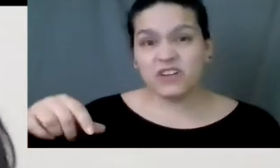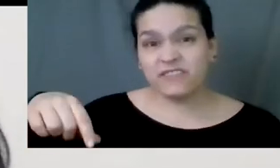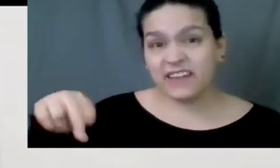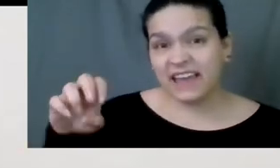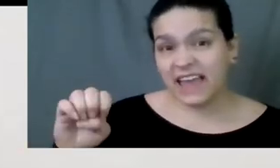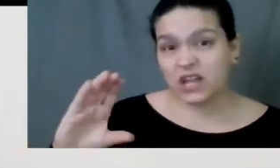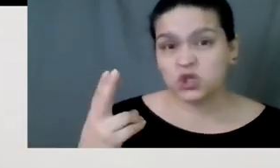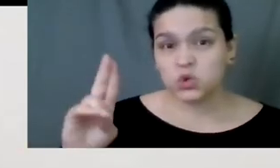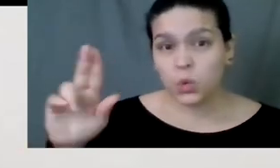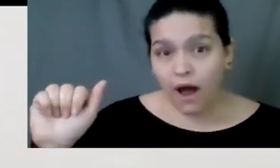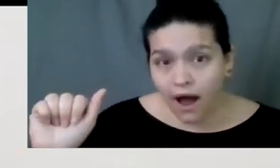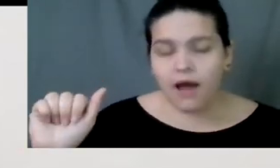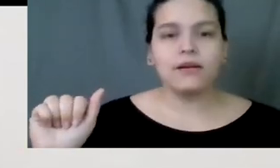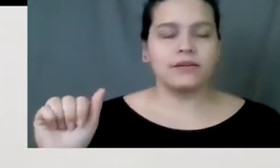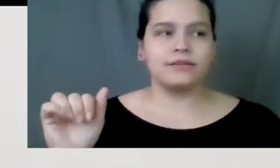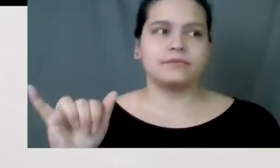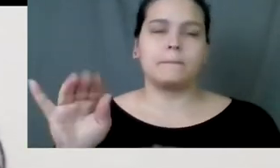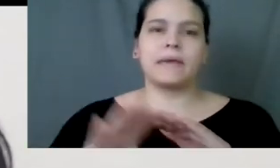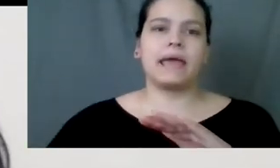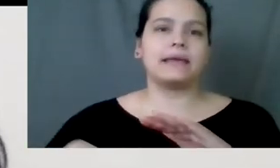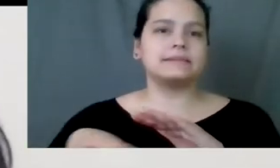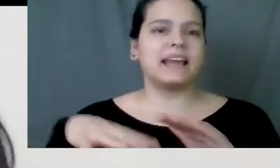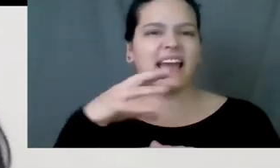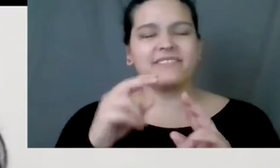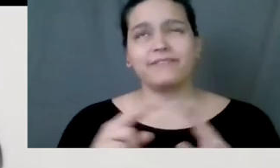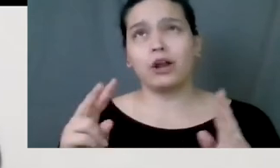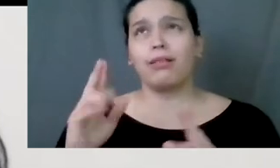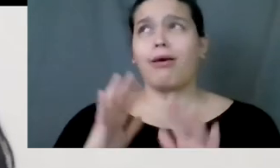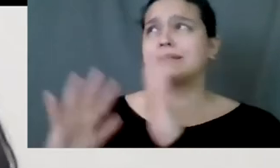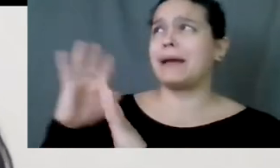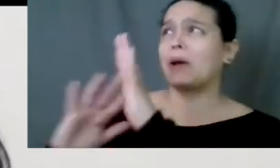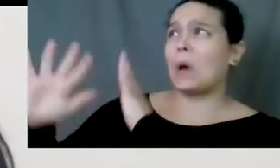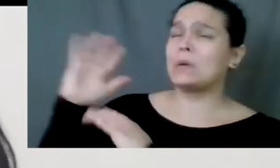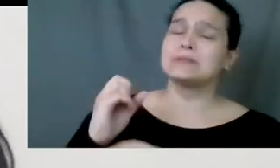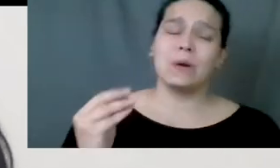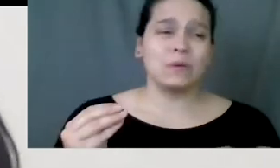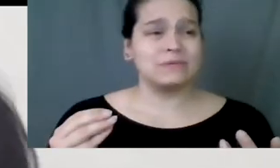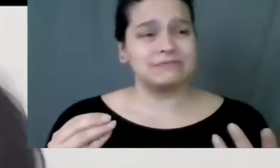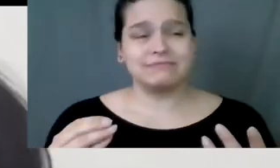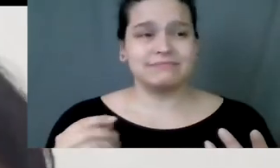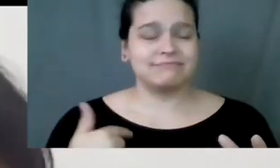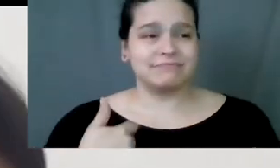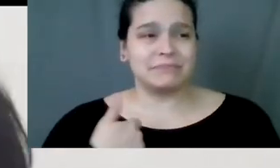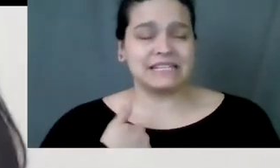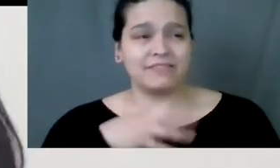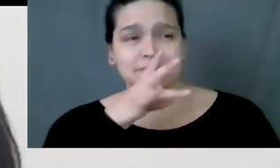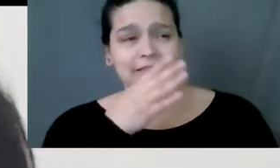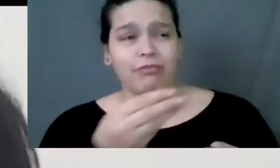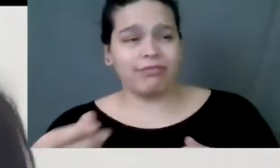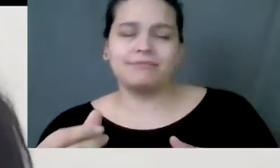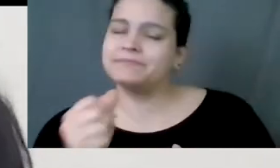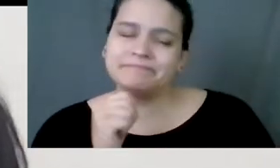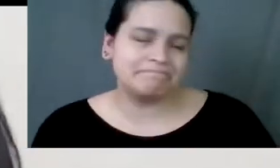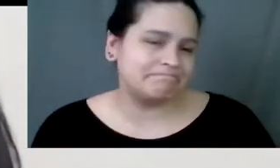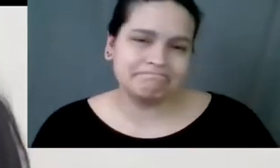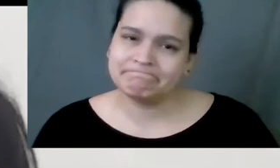of Kichwa, which was very basic and was a very long time ago. So, I can't say I